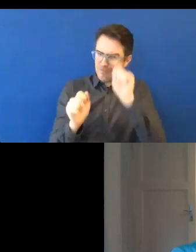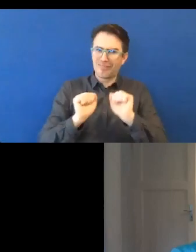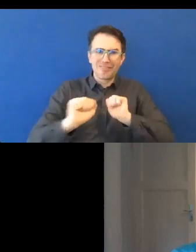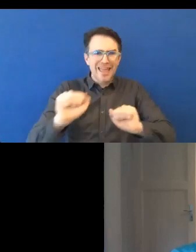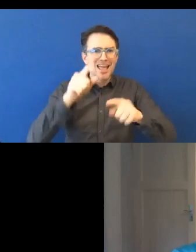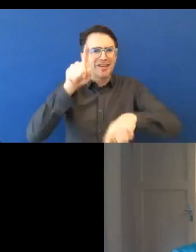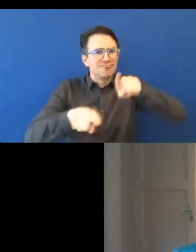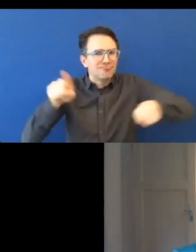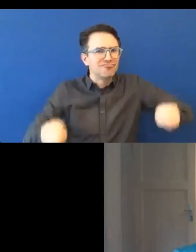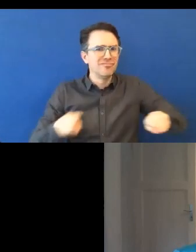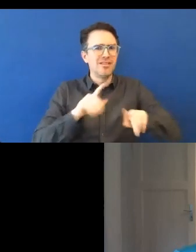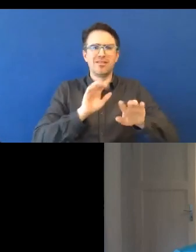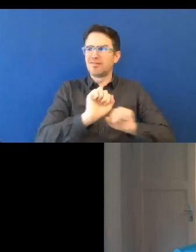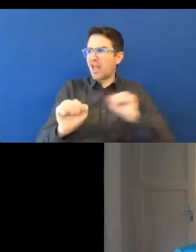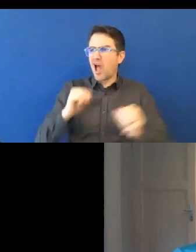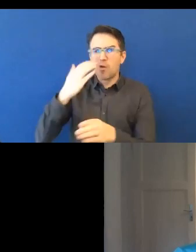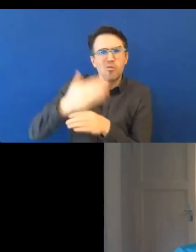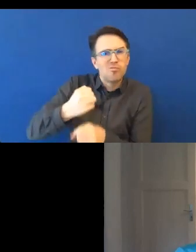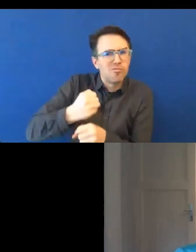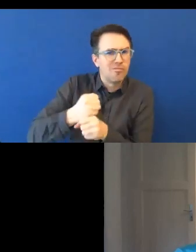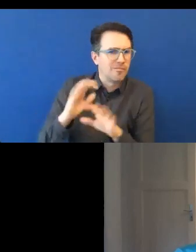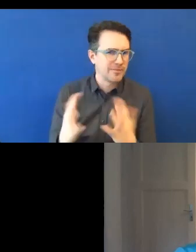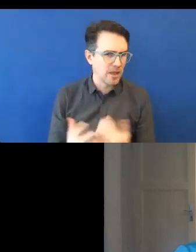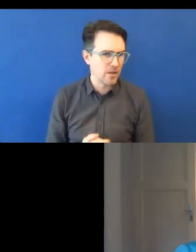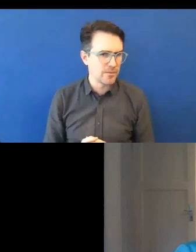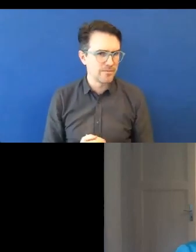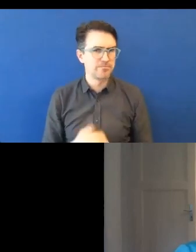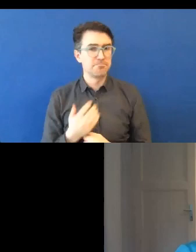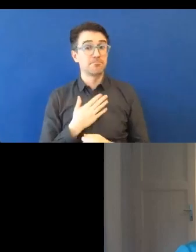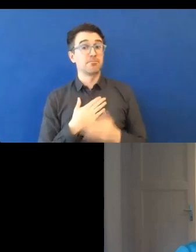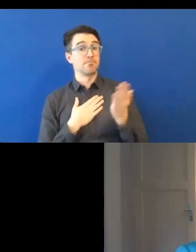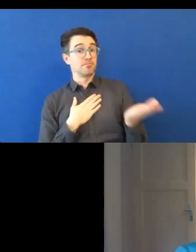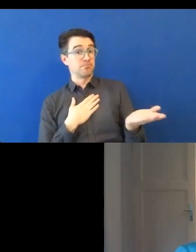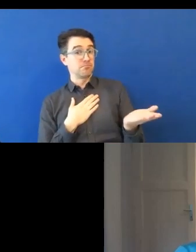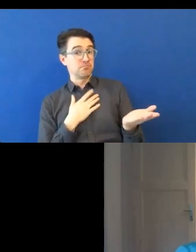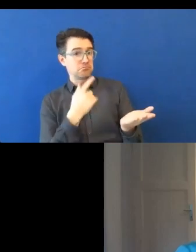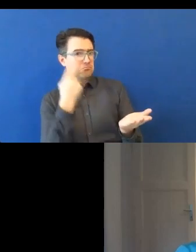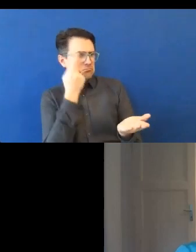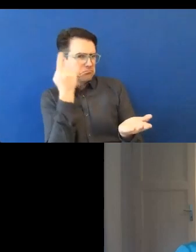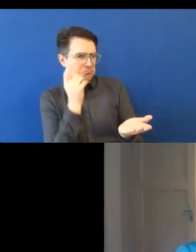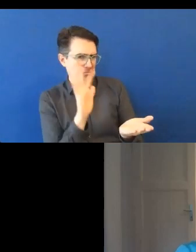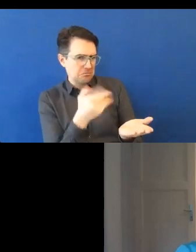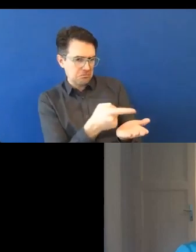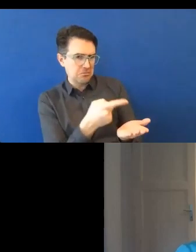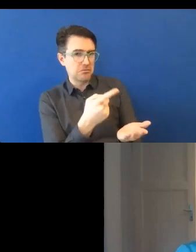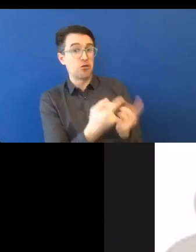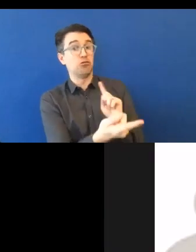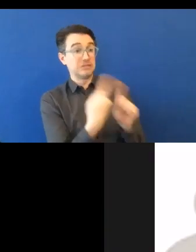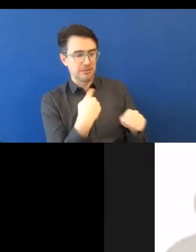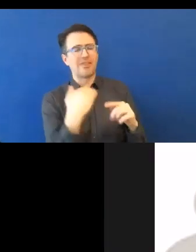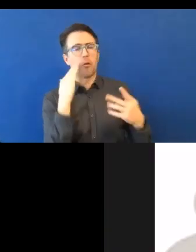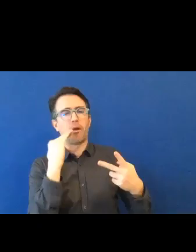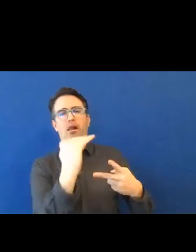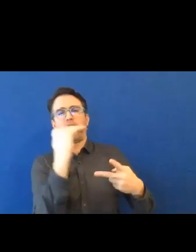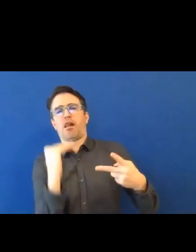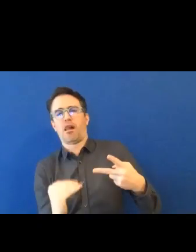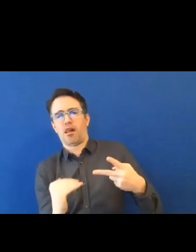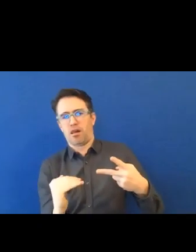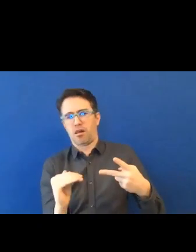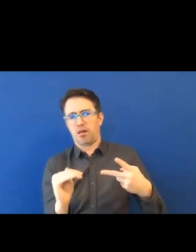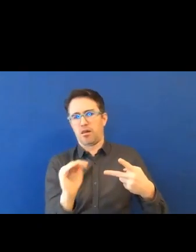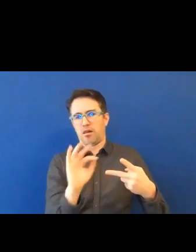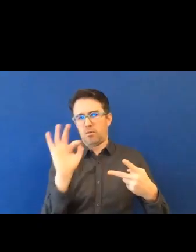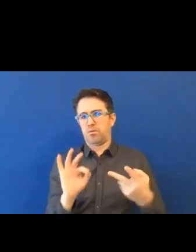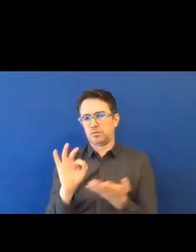workplace adjustments. So if you could start us off Nancy on that. Thanks. I mean, there are so many different ways to answer that question. There's a kind of